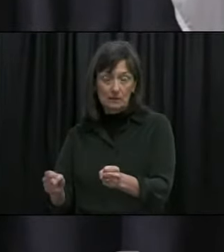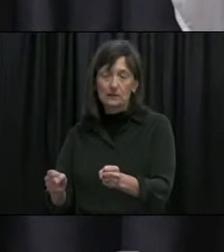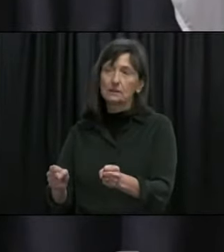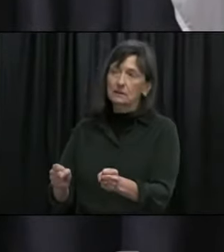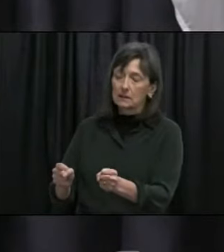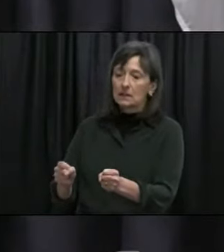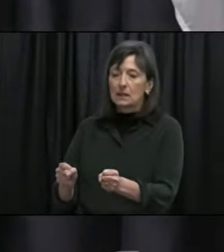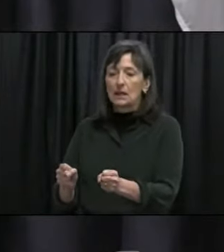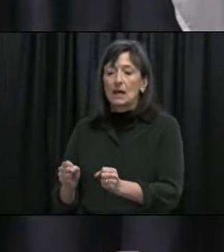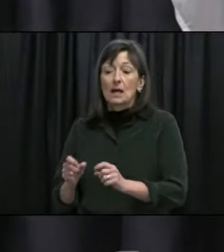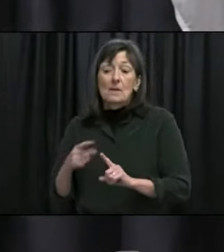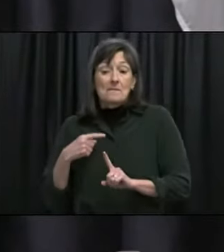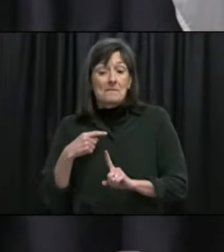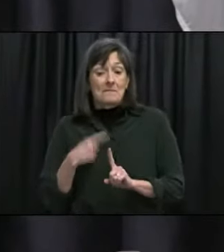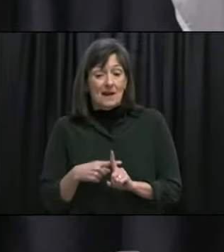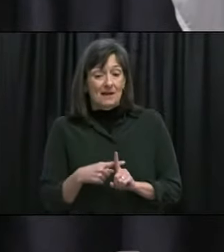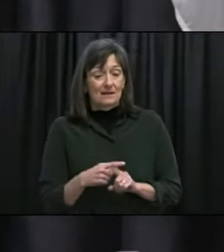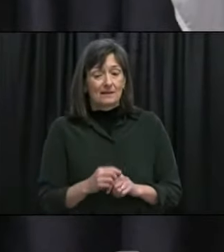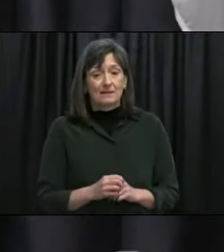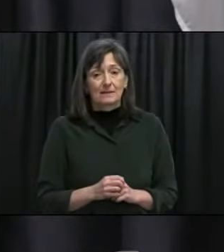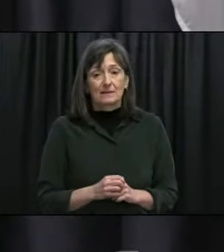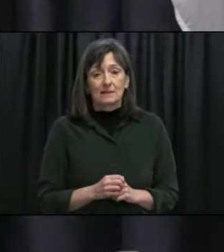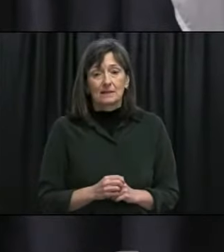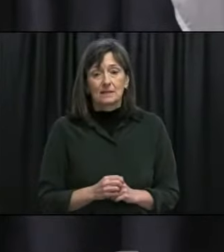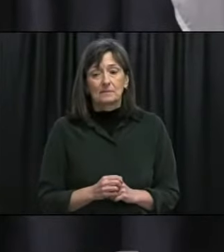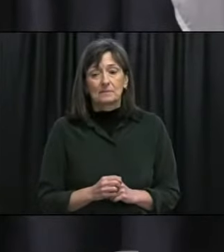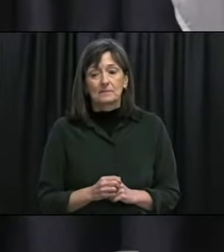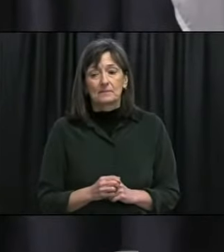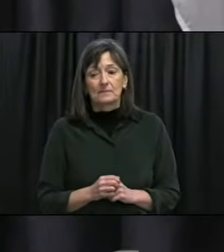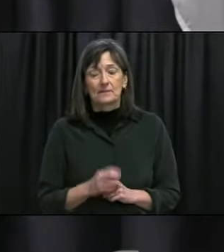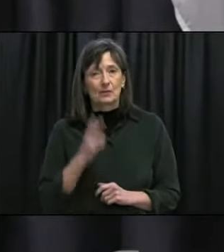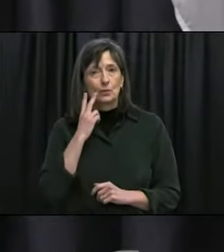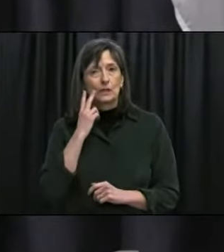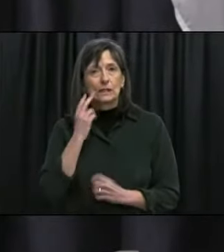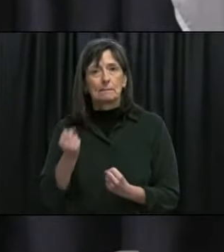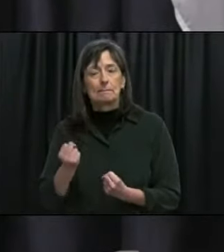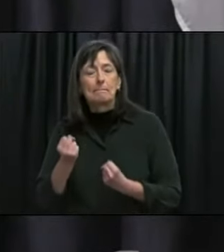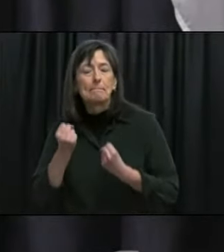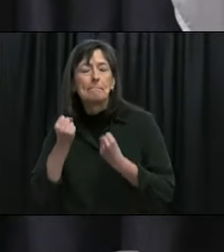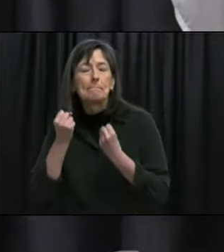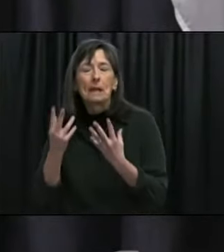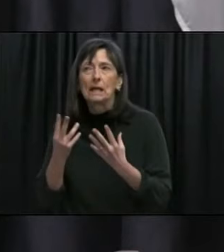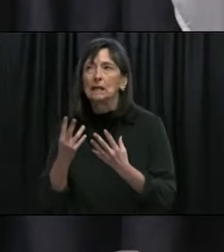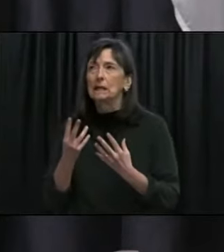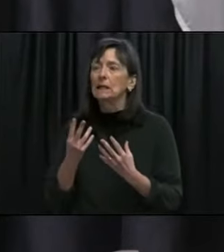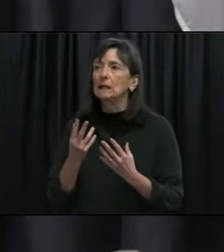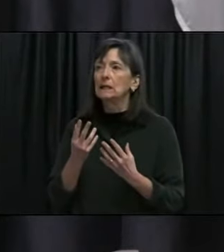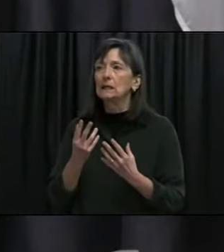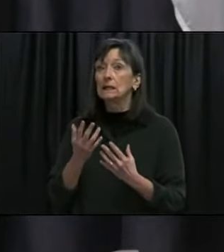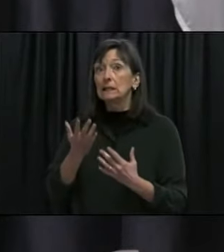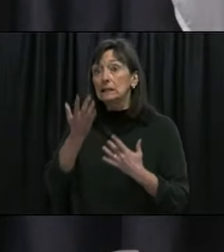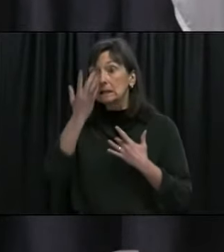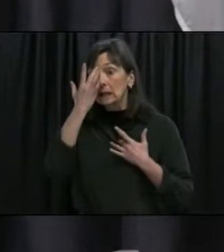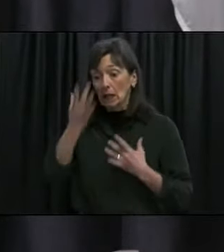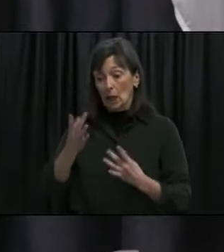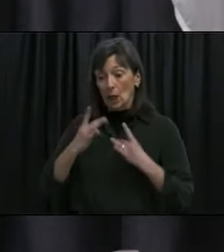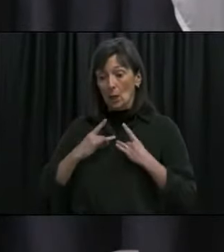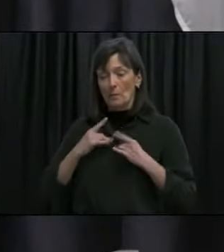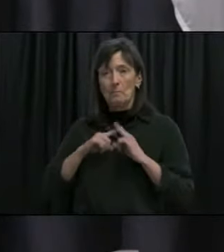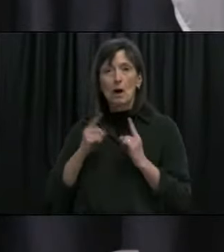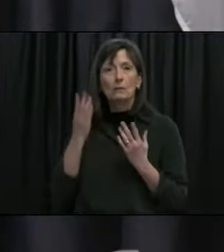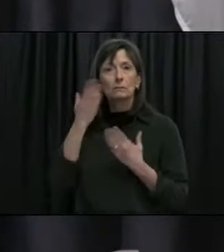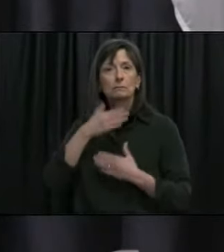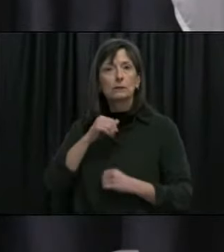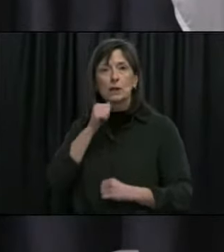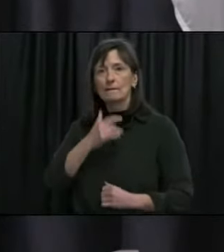and how we saw you know a significant amount of asymptomatic or very mildly symptomatic spread